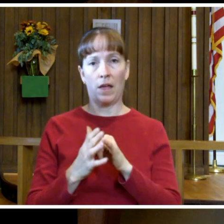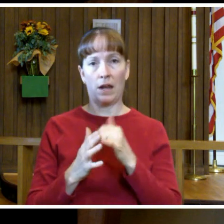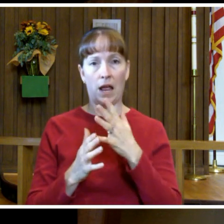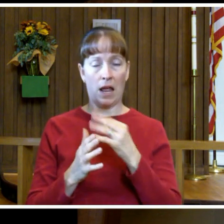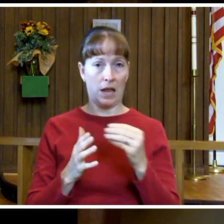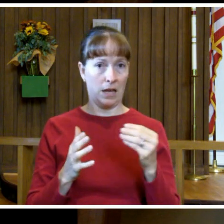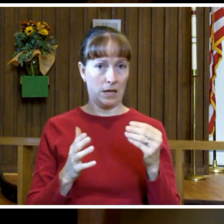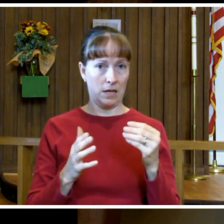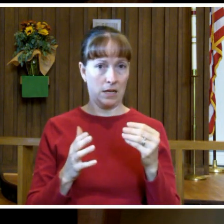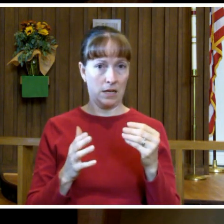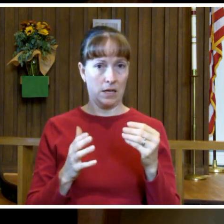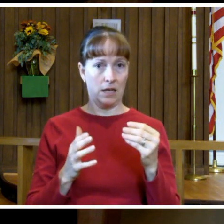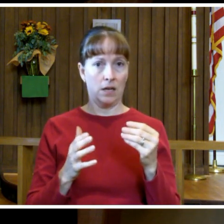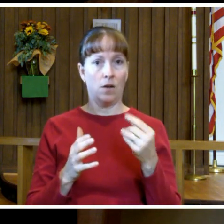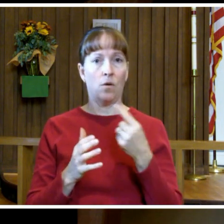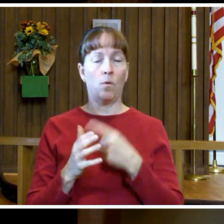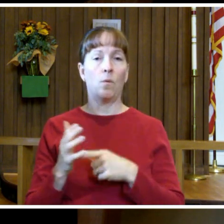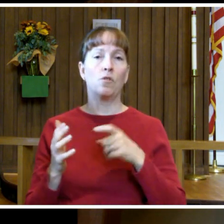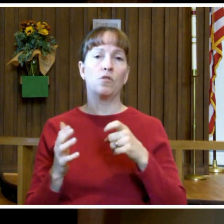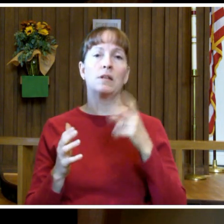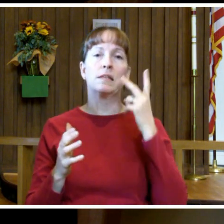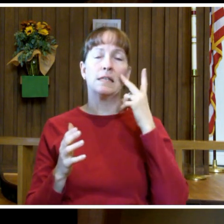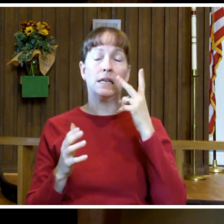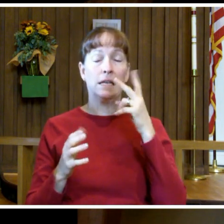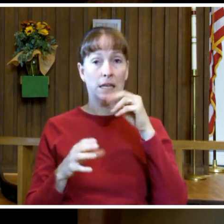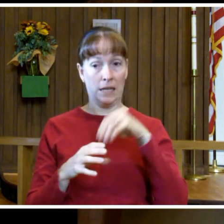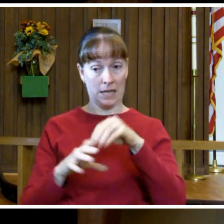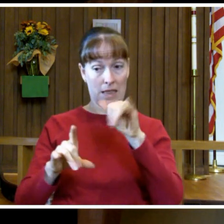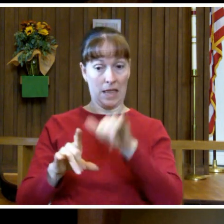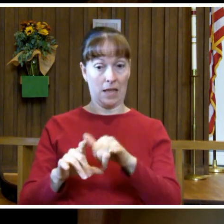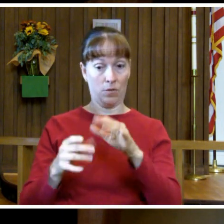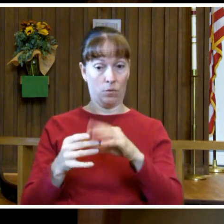about what we should see in that for ourselves.